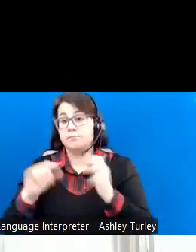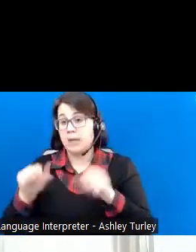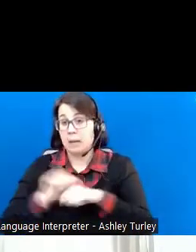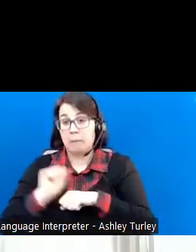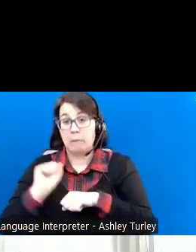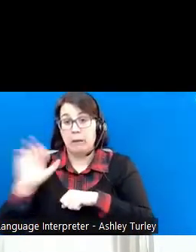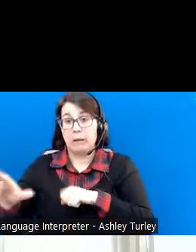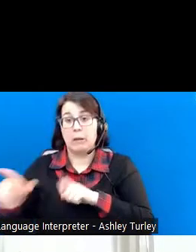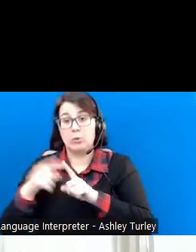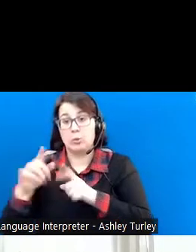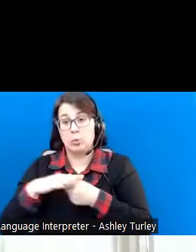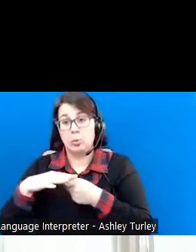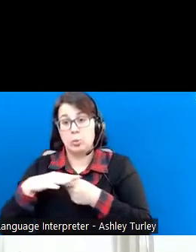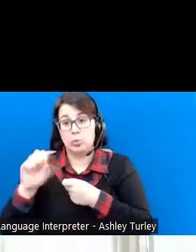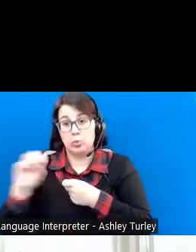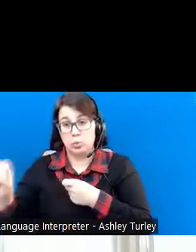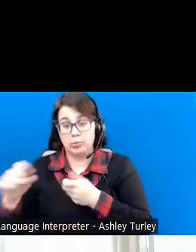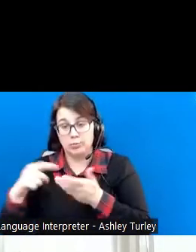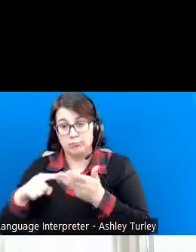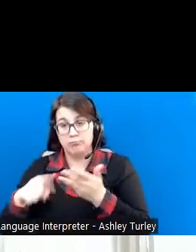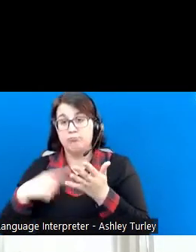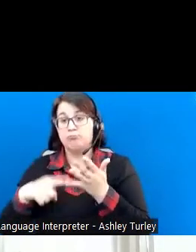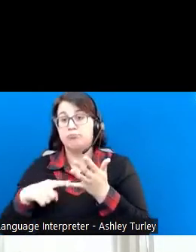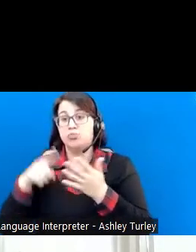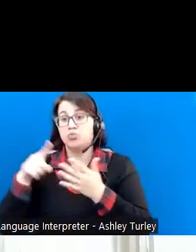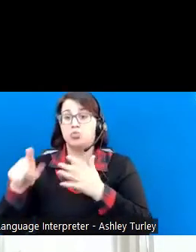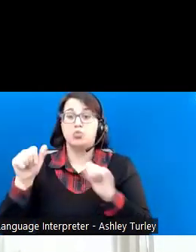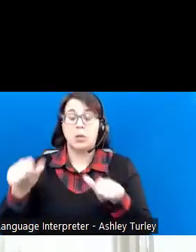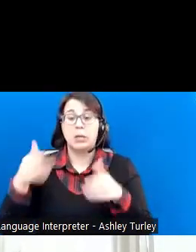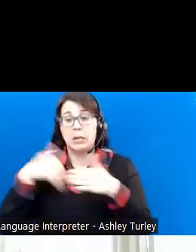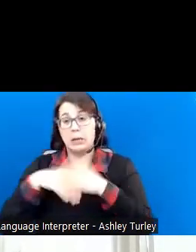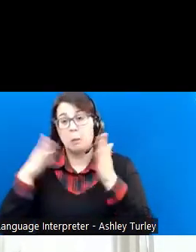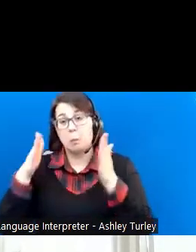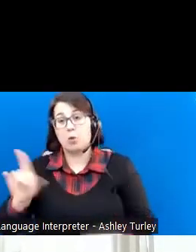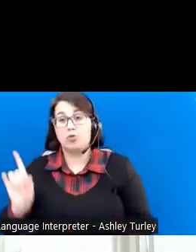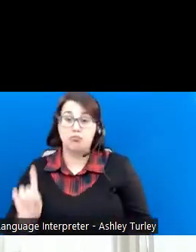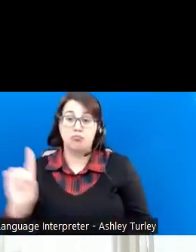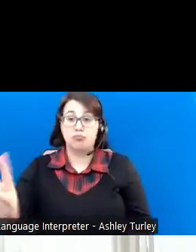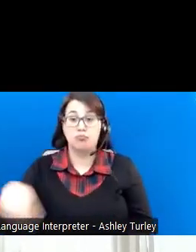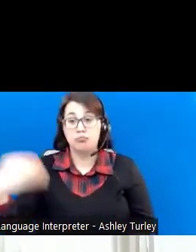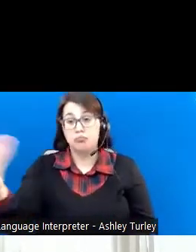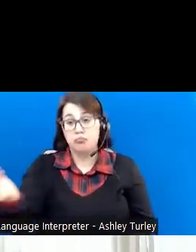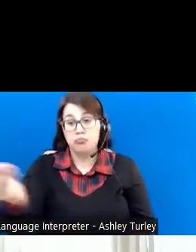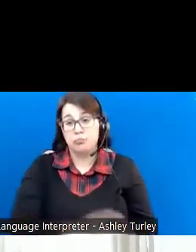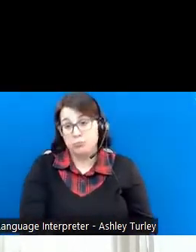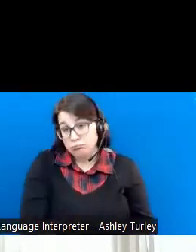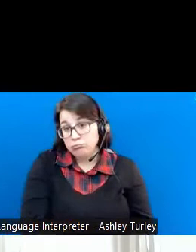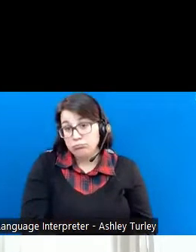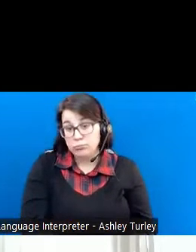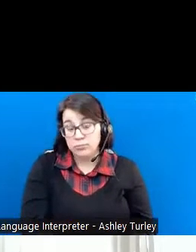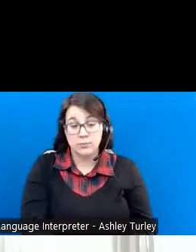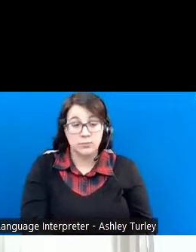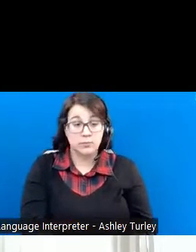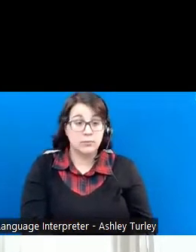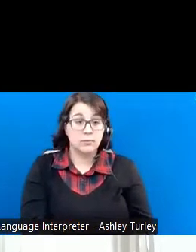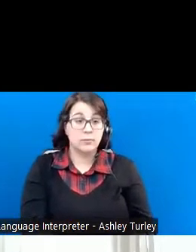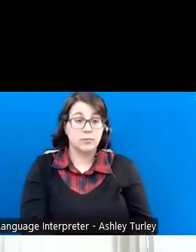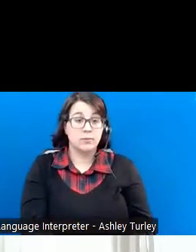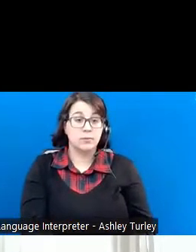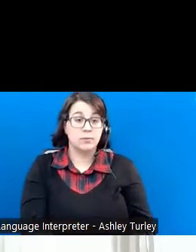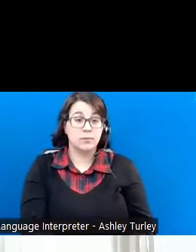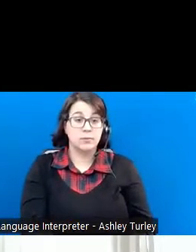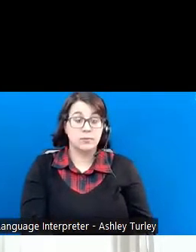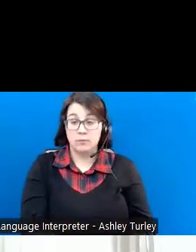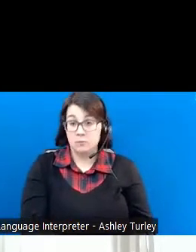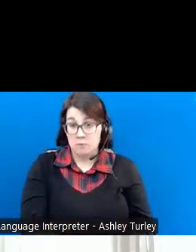Social Security office. Or you can walk them in in person. In order for you to use the